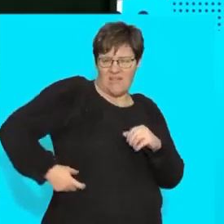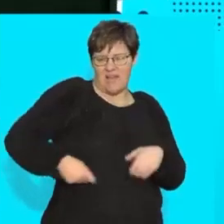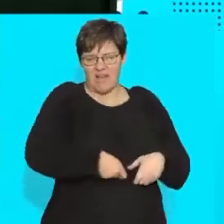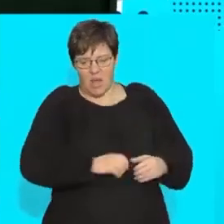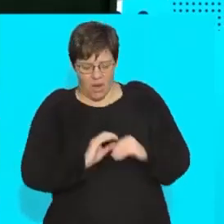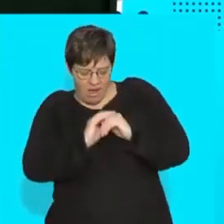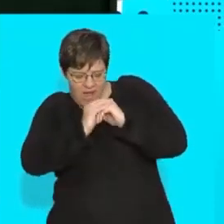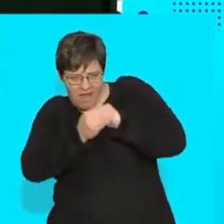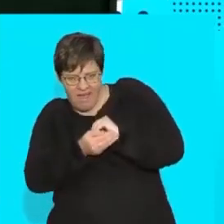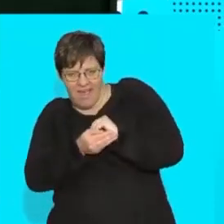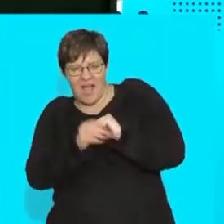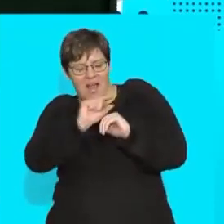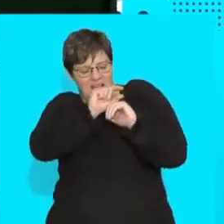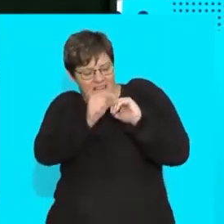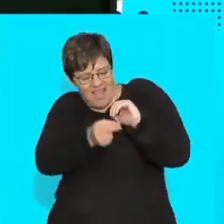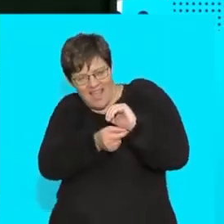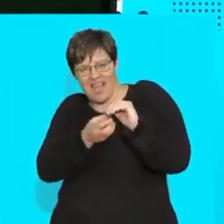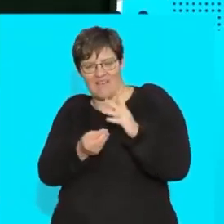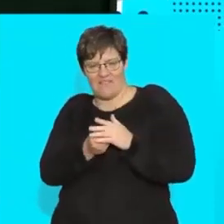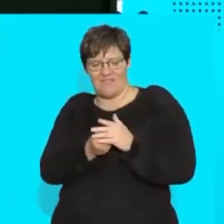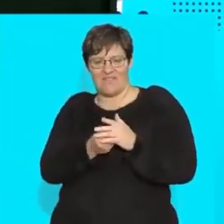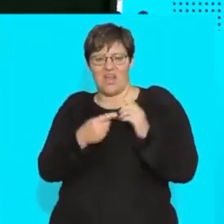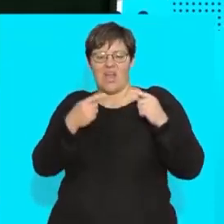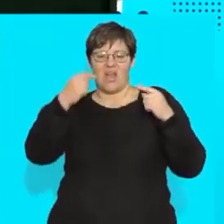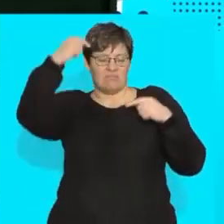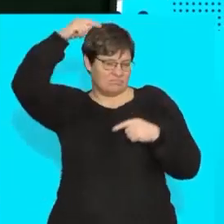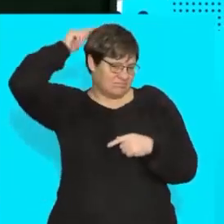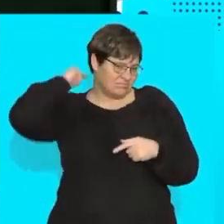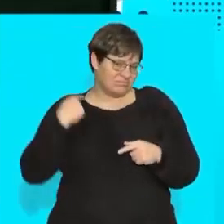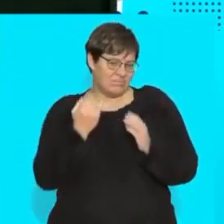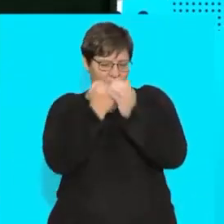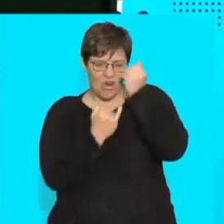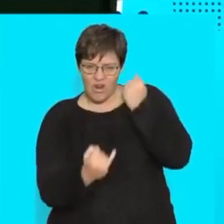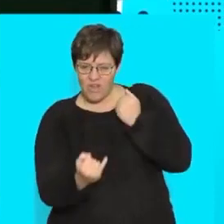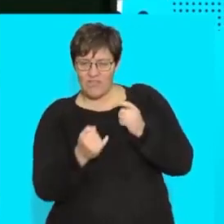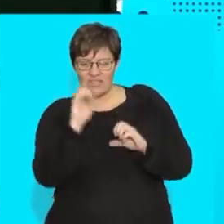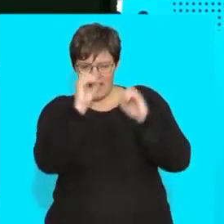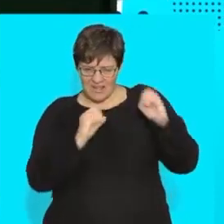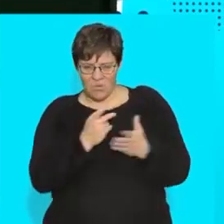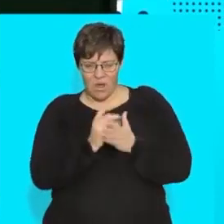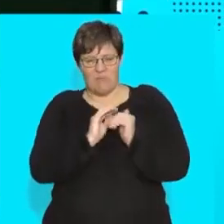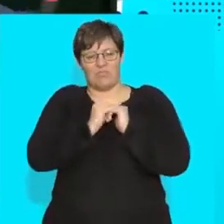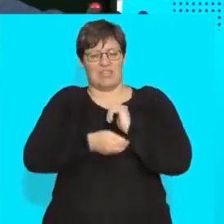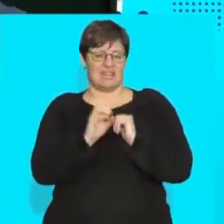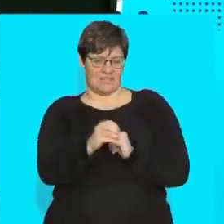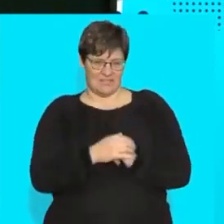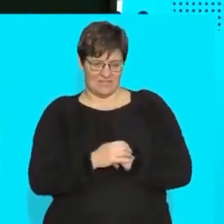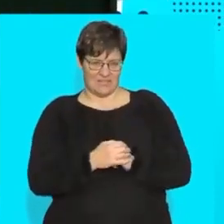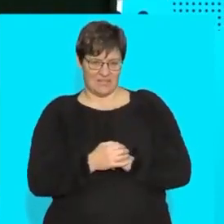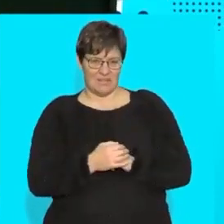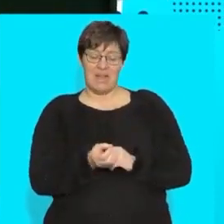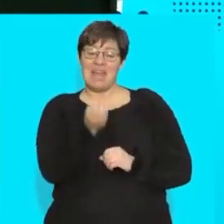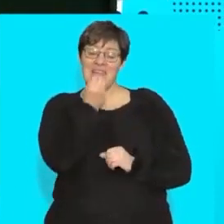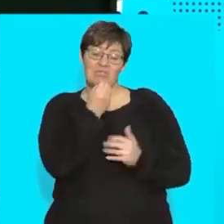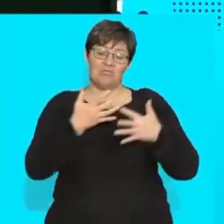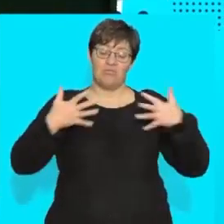insulates i find it around my nerve cells why so i conduct a drug okay however if i eat too